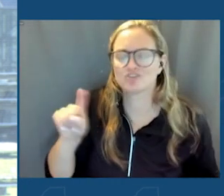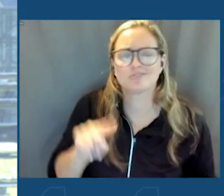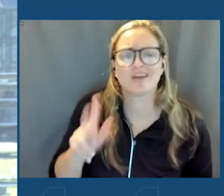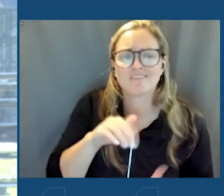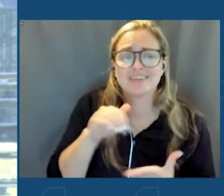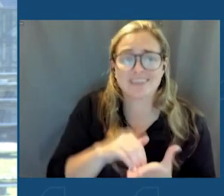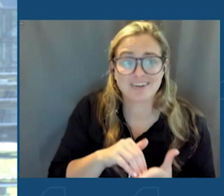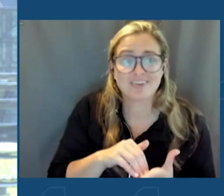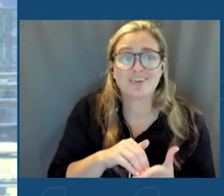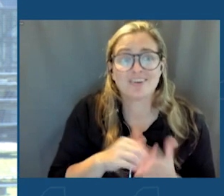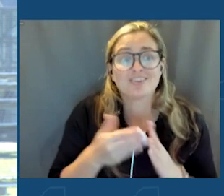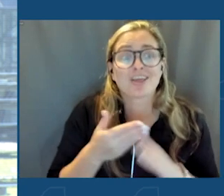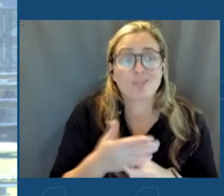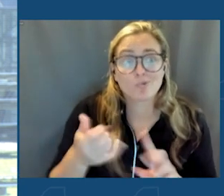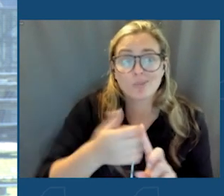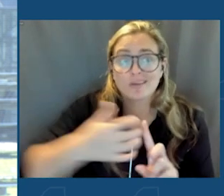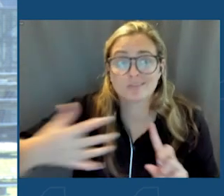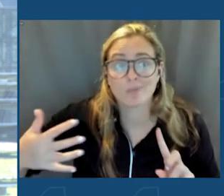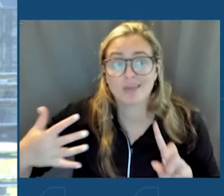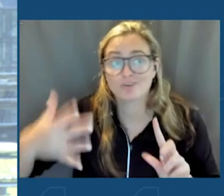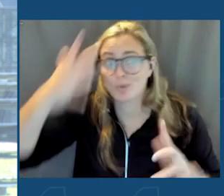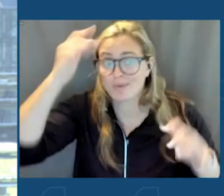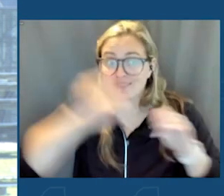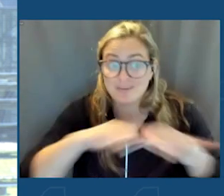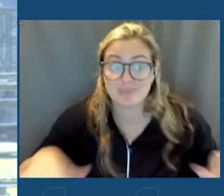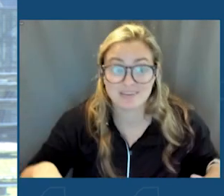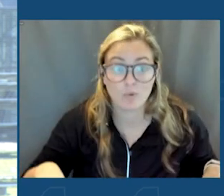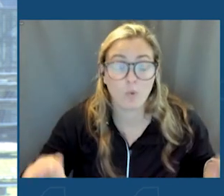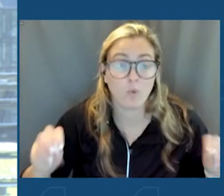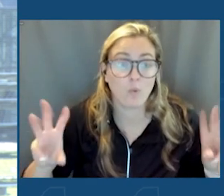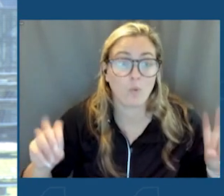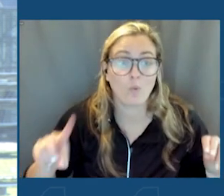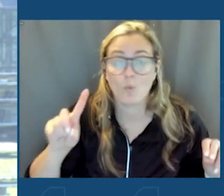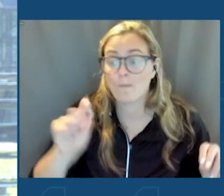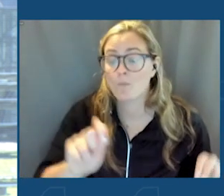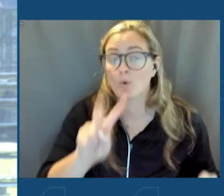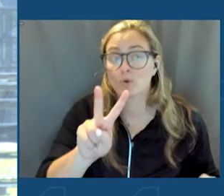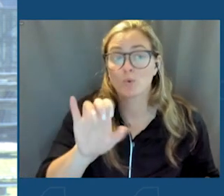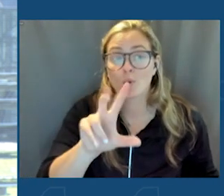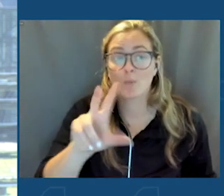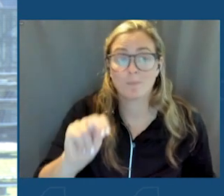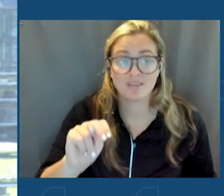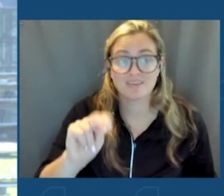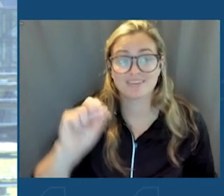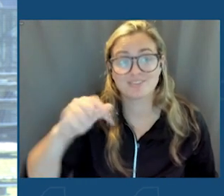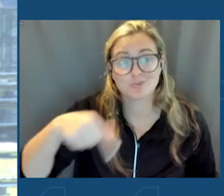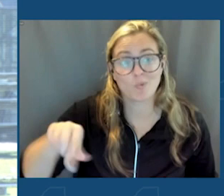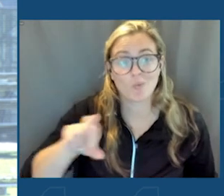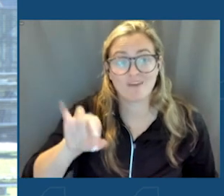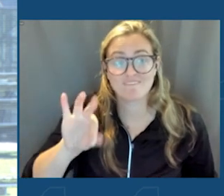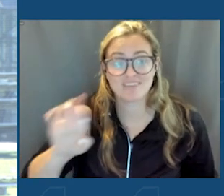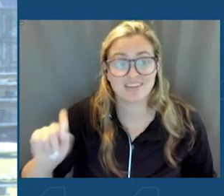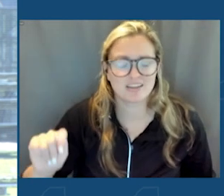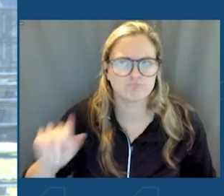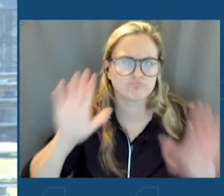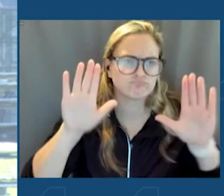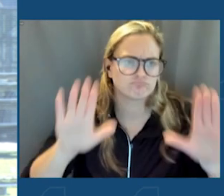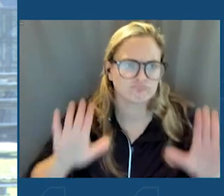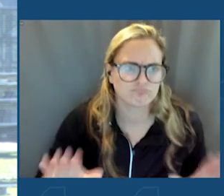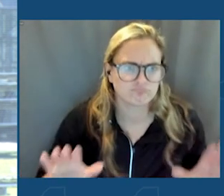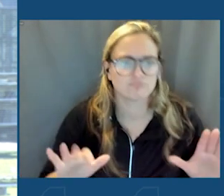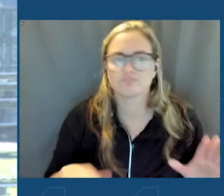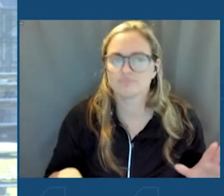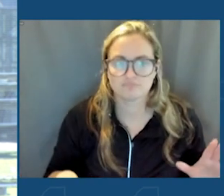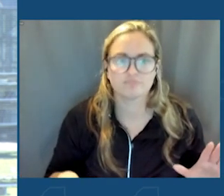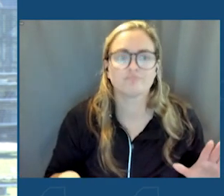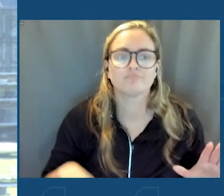get through the expansion during the pandemic, the 1.2 million square feet, that's extraordinary. And it is a magnet for